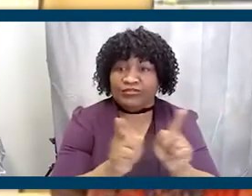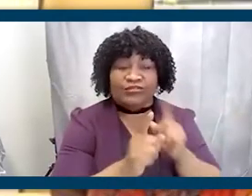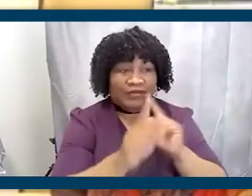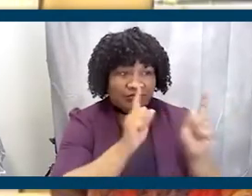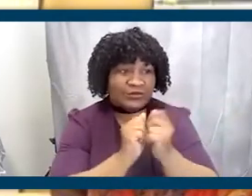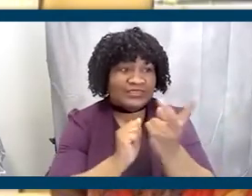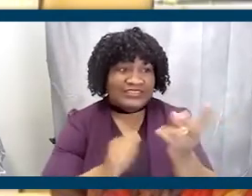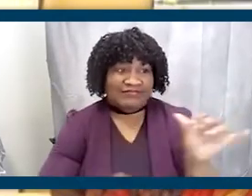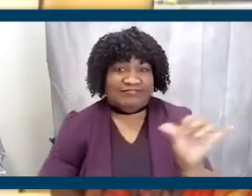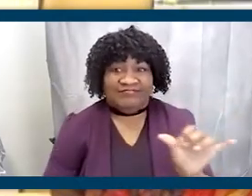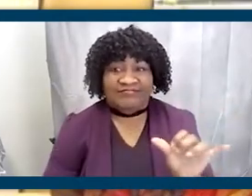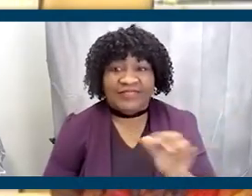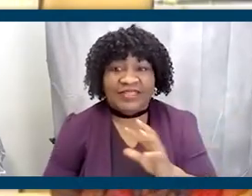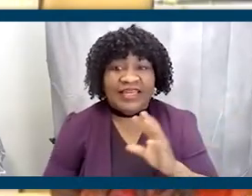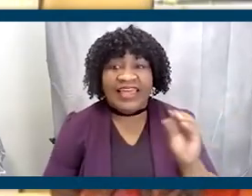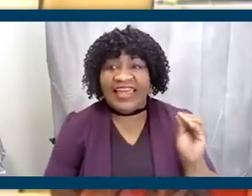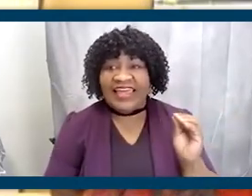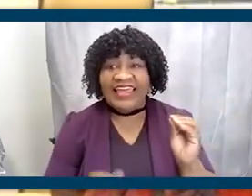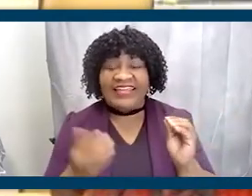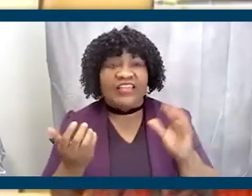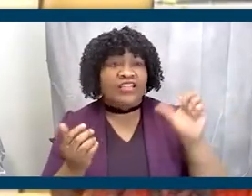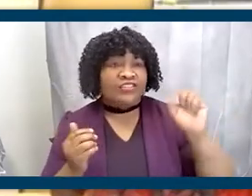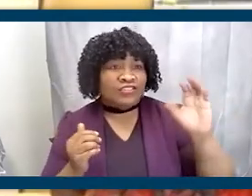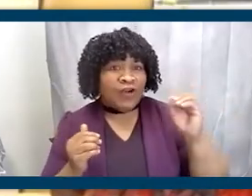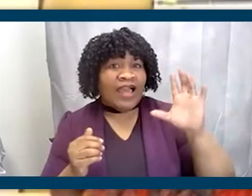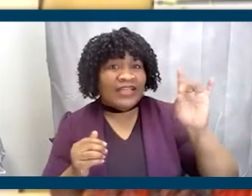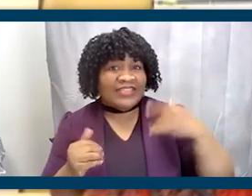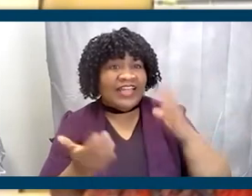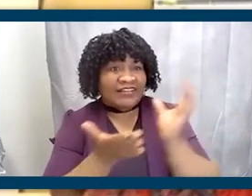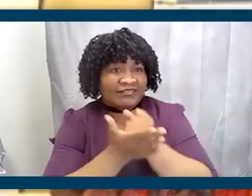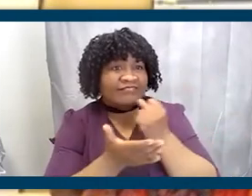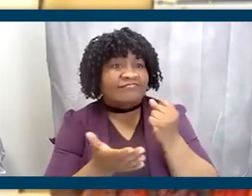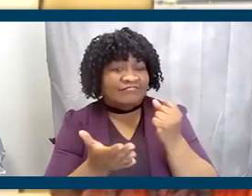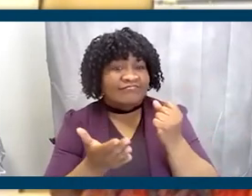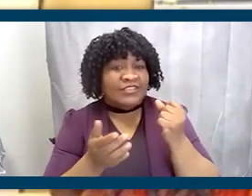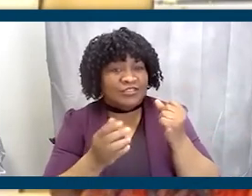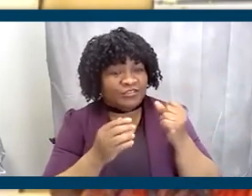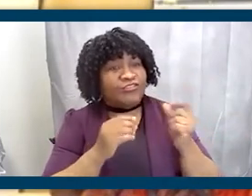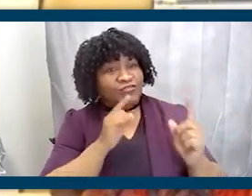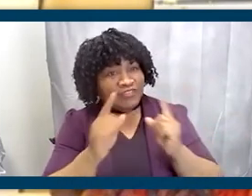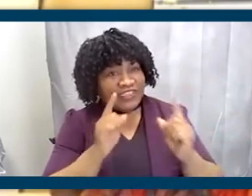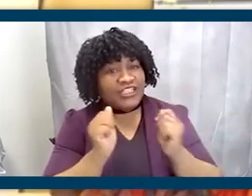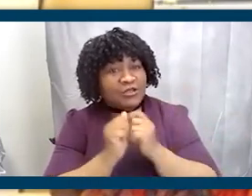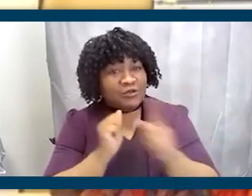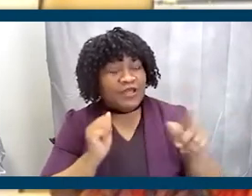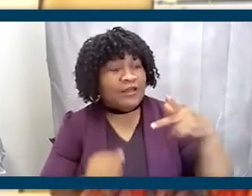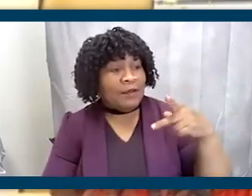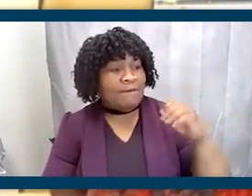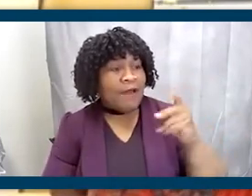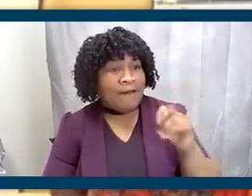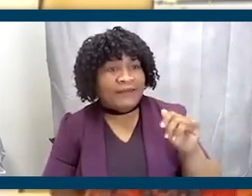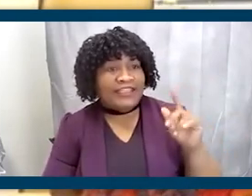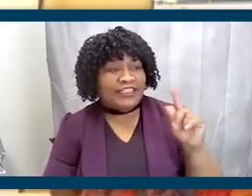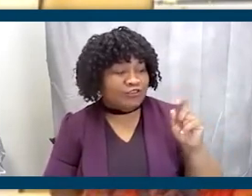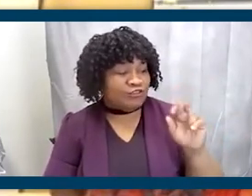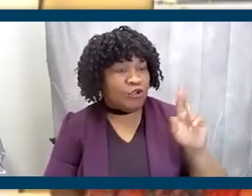them. And, and, um, you know, so I, I've had a chance to, to, to deal with, uh, with Kwame Ture and some others, in